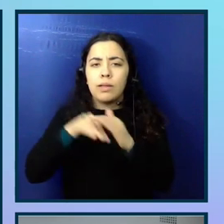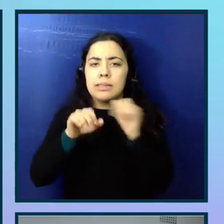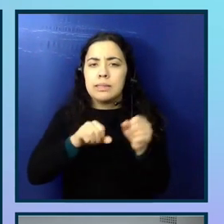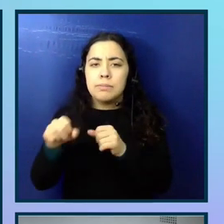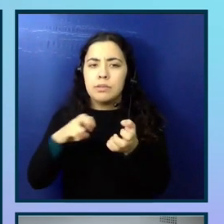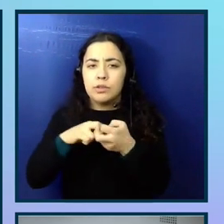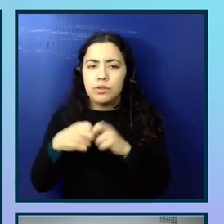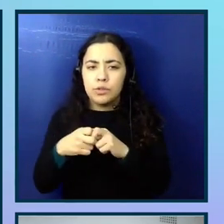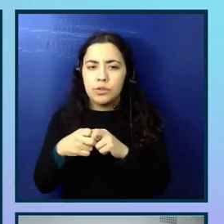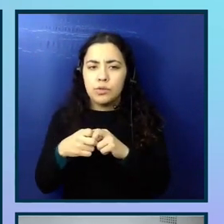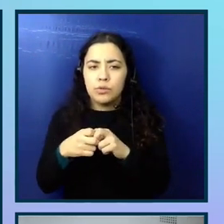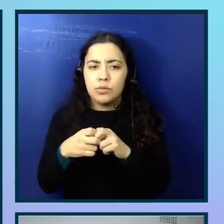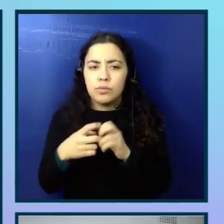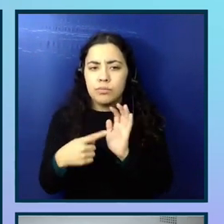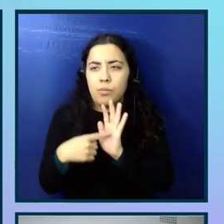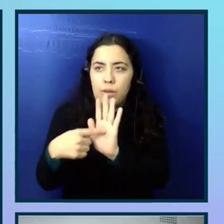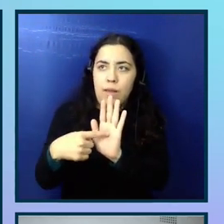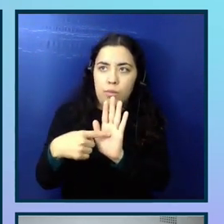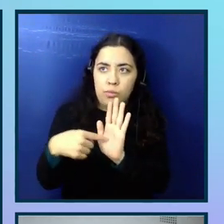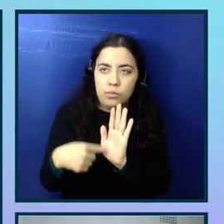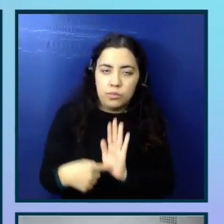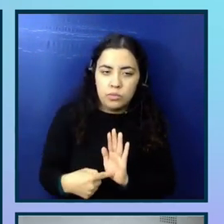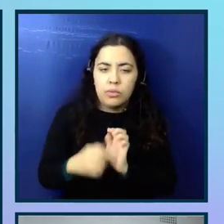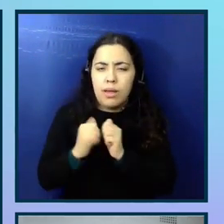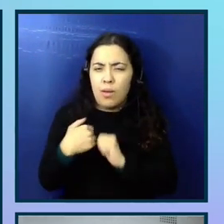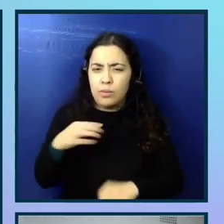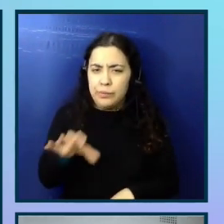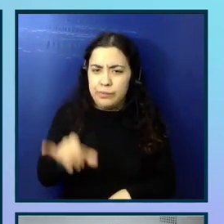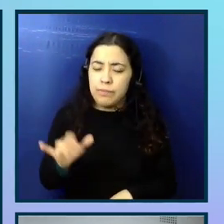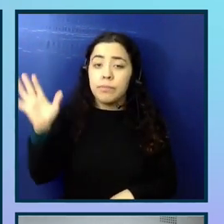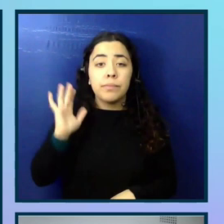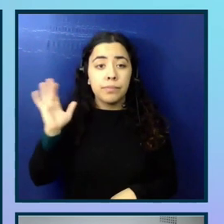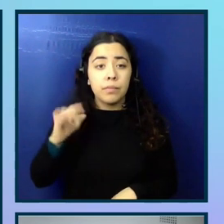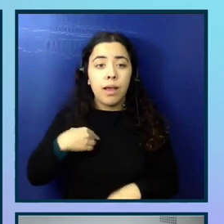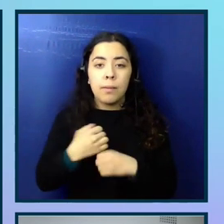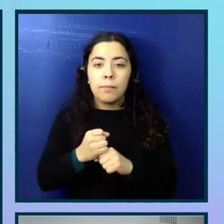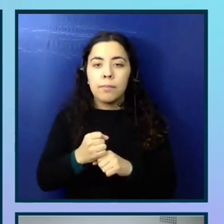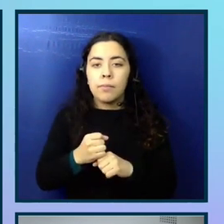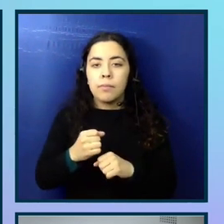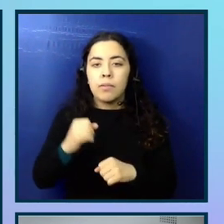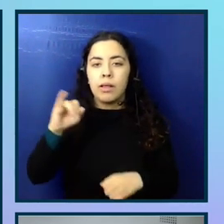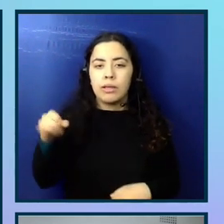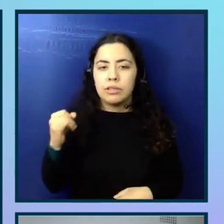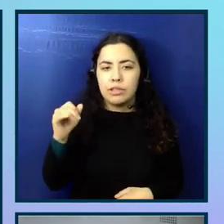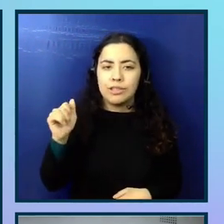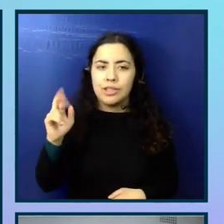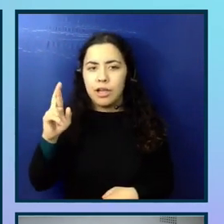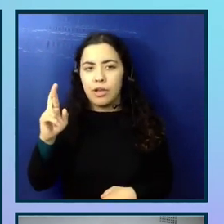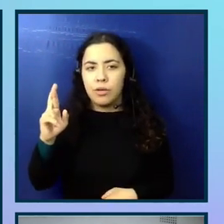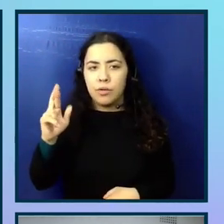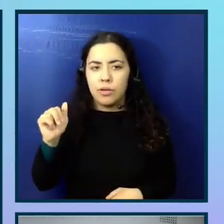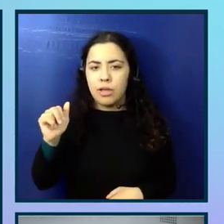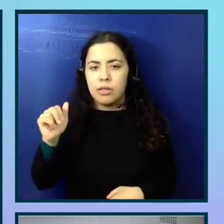developers and designers. And one way that I've done this previously, is to create like a JIRA ticket. For